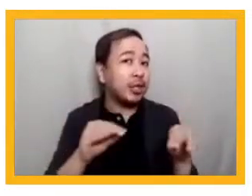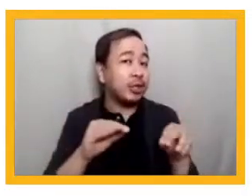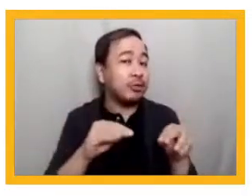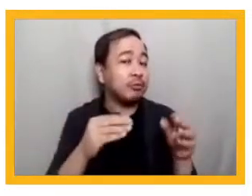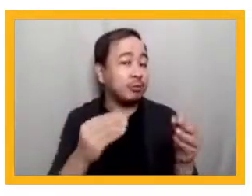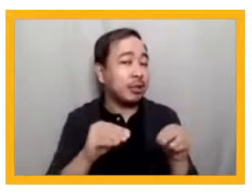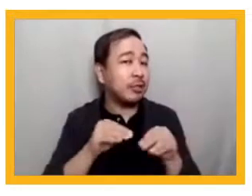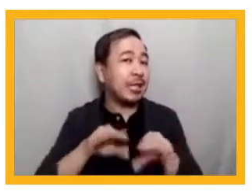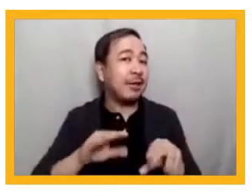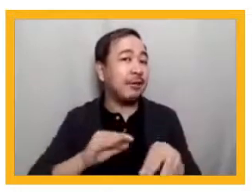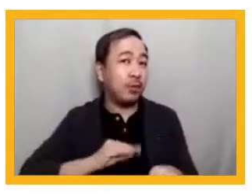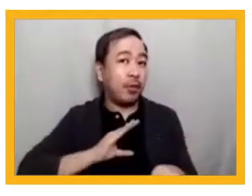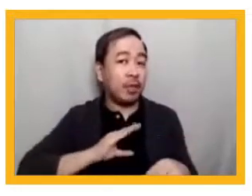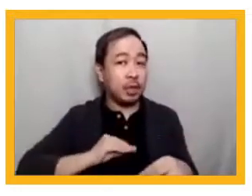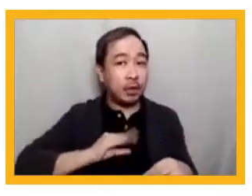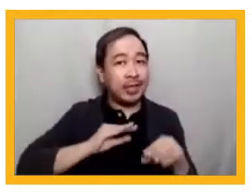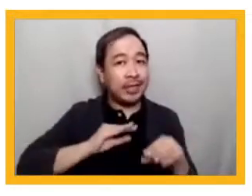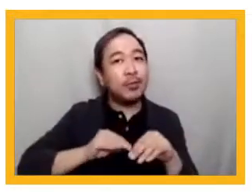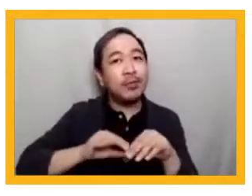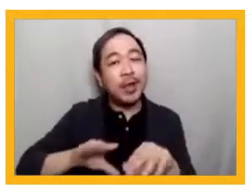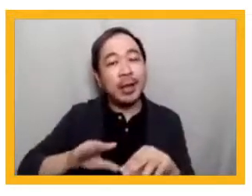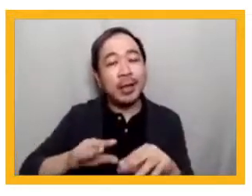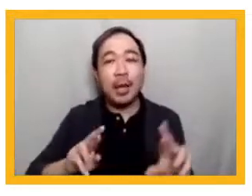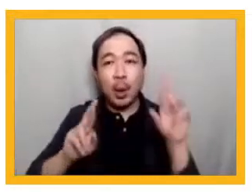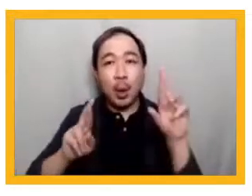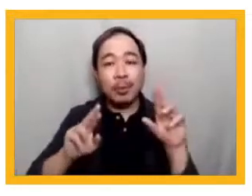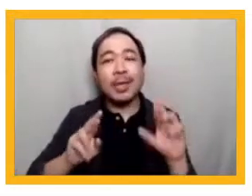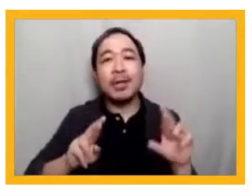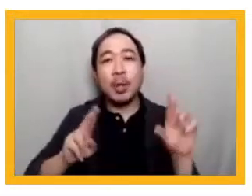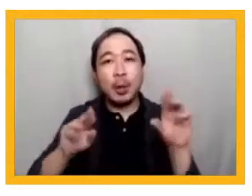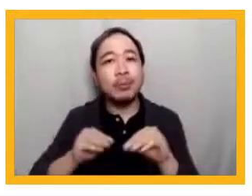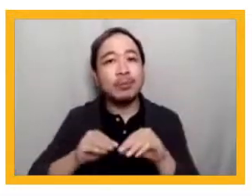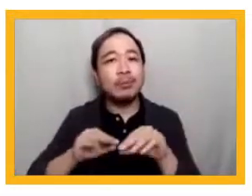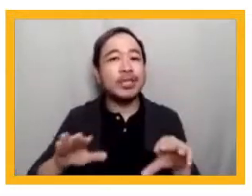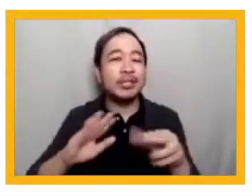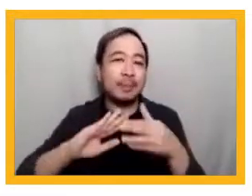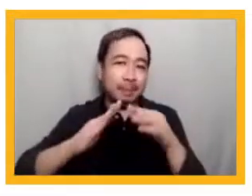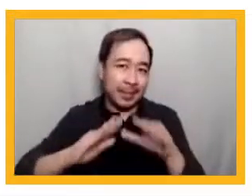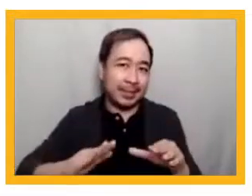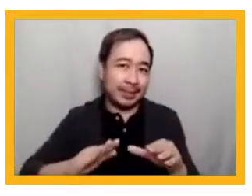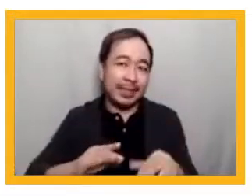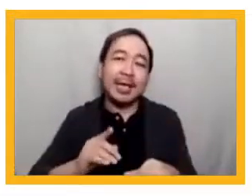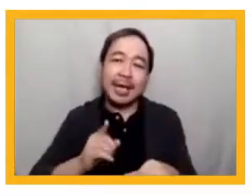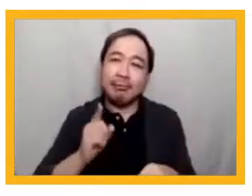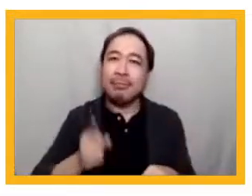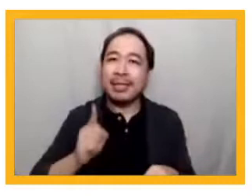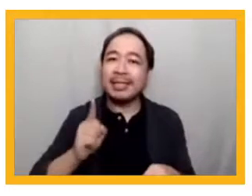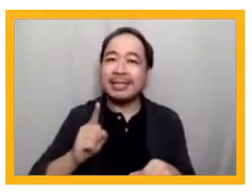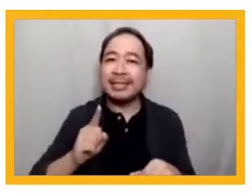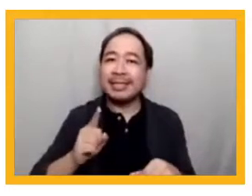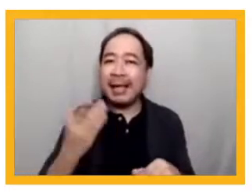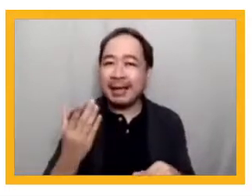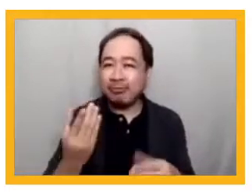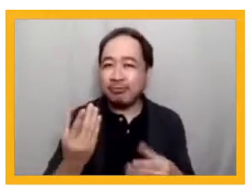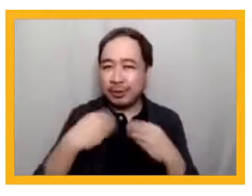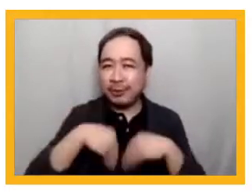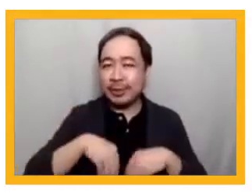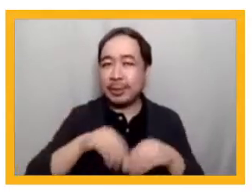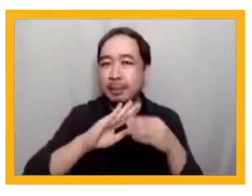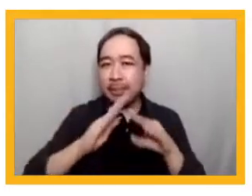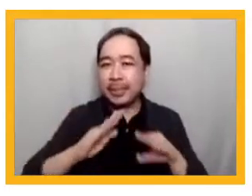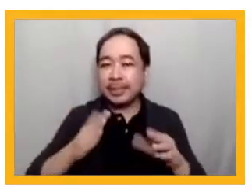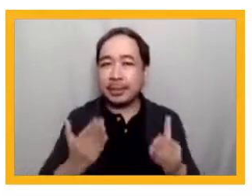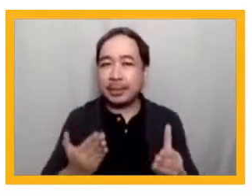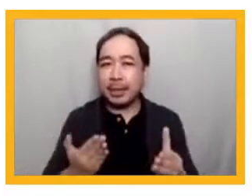confidence breeds hope, and hope breeds peace. And definitely we need peace right now. And